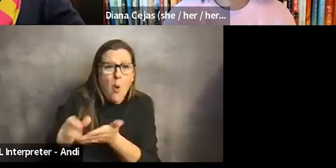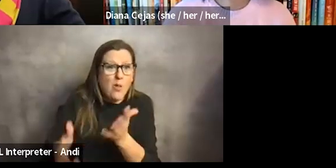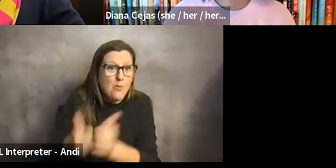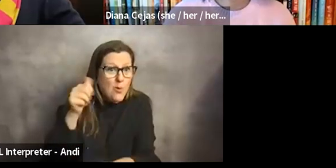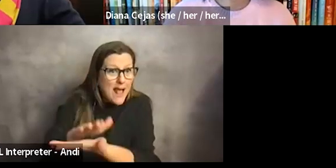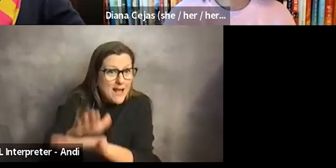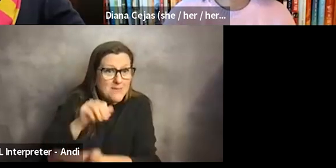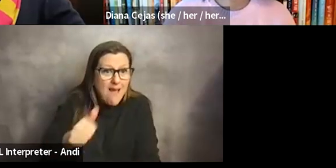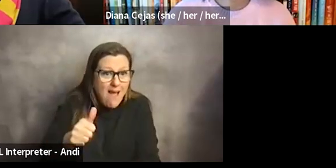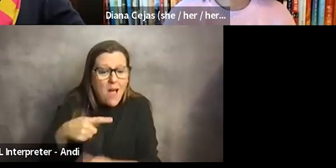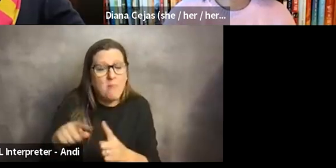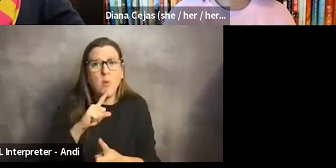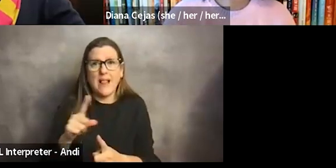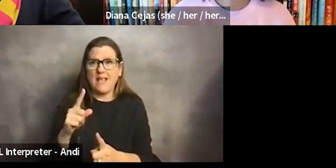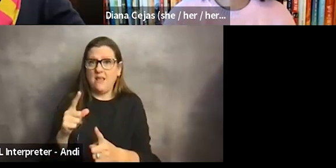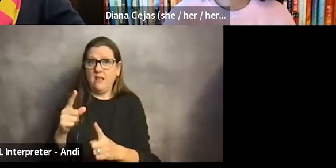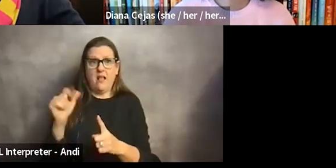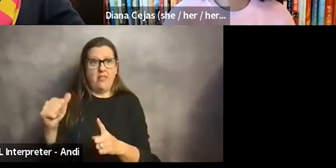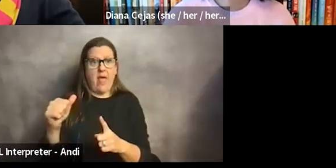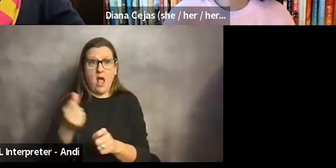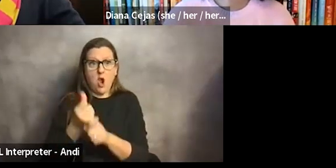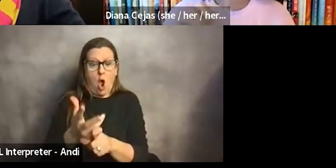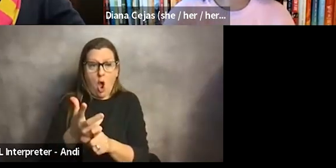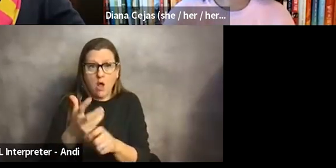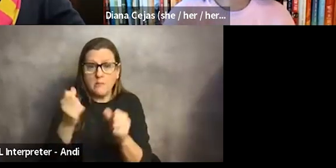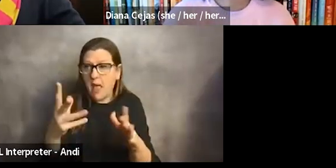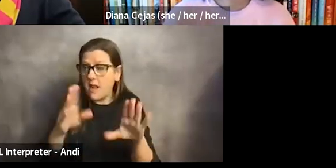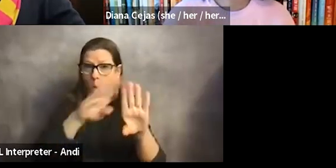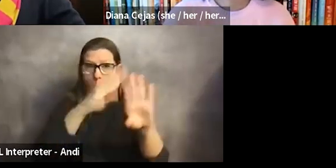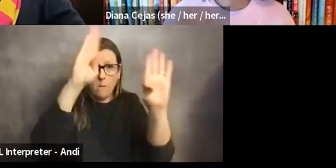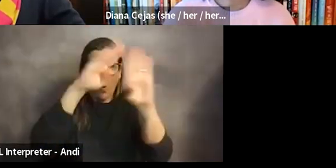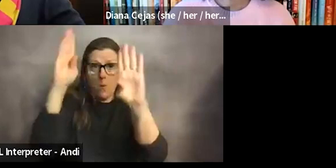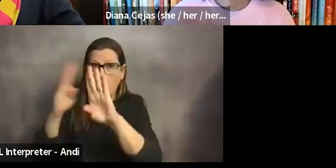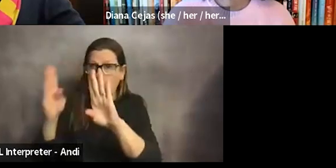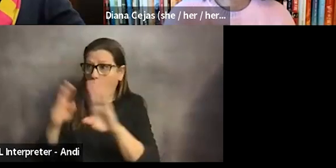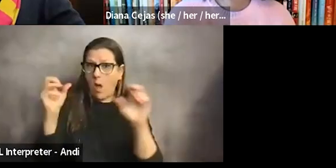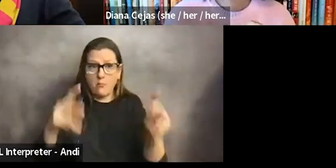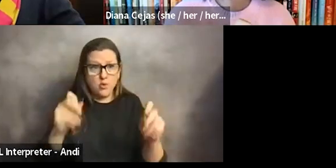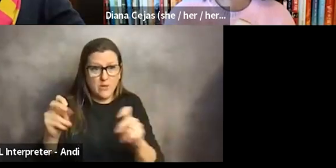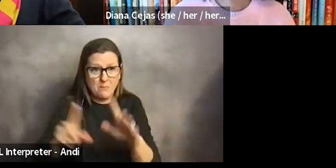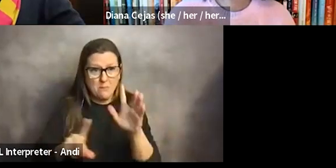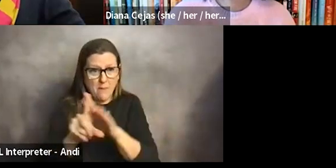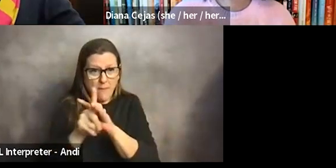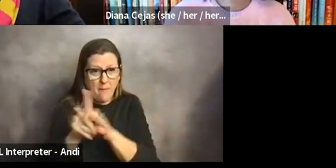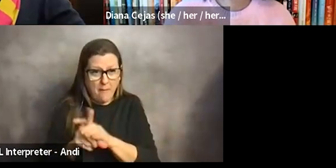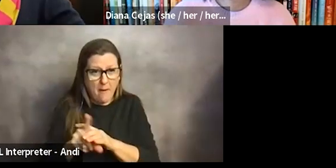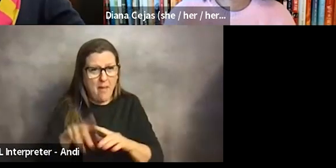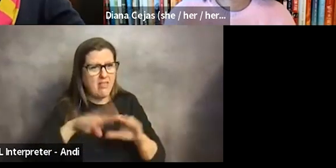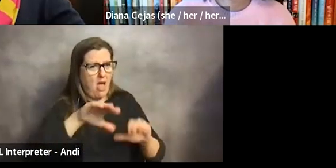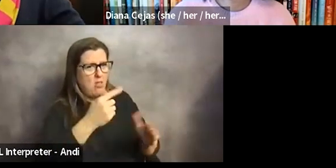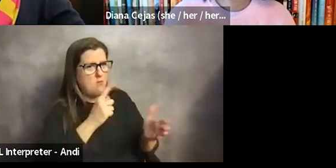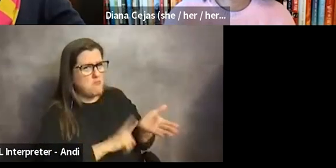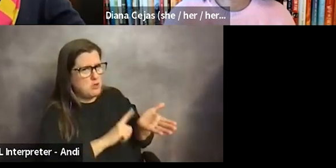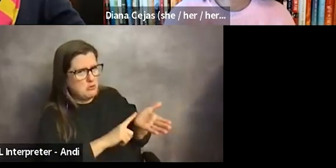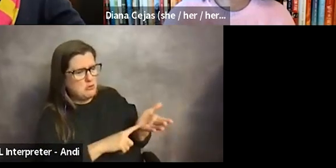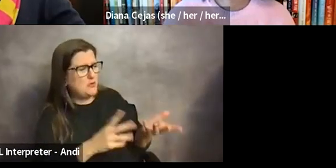I've done has proven to be something that has taken me in more directions academically than half of the clinical trials I was a part of. So do what